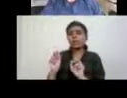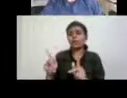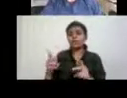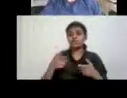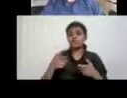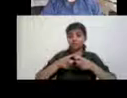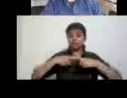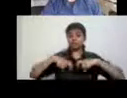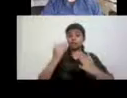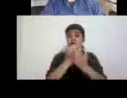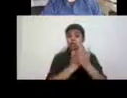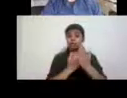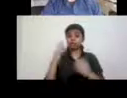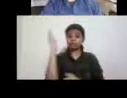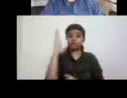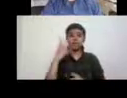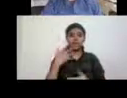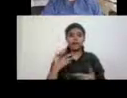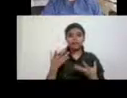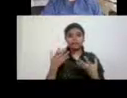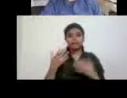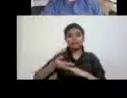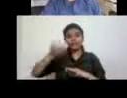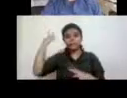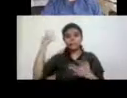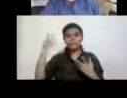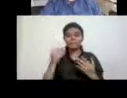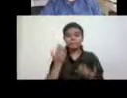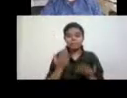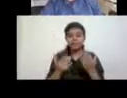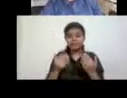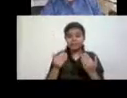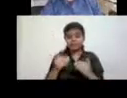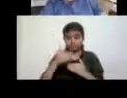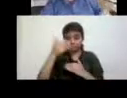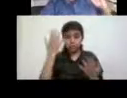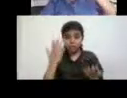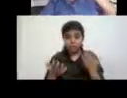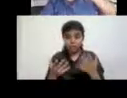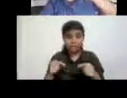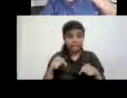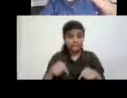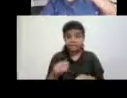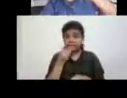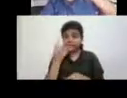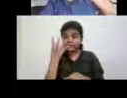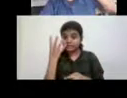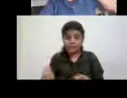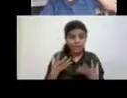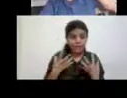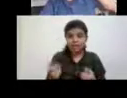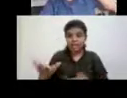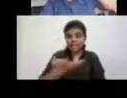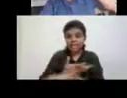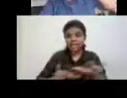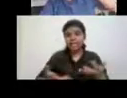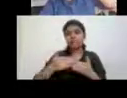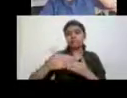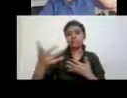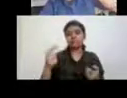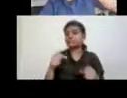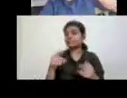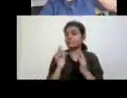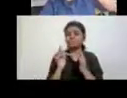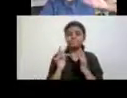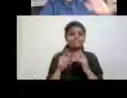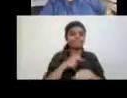where we would sit around and have dinner, I could tell you some long stories, but since unfortunately the internet doesn't allow that. Um, uh, and,